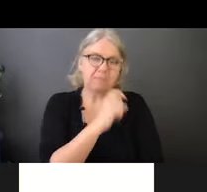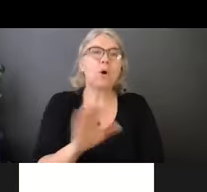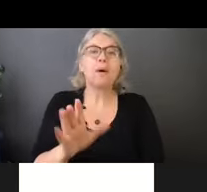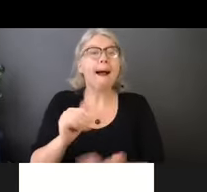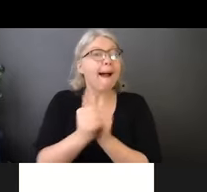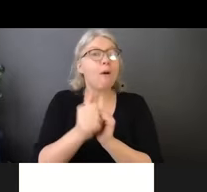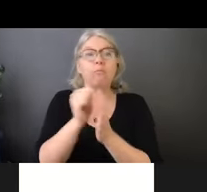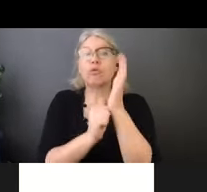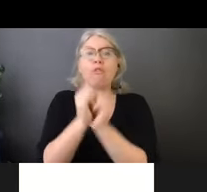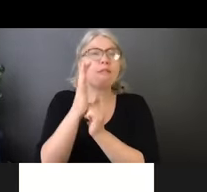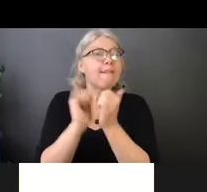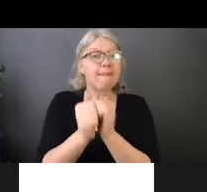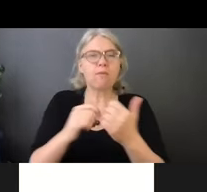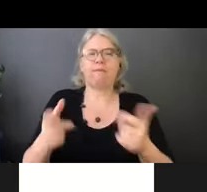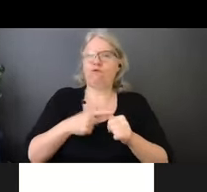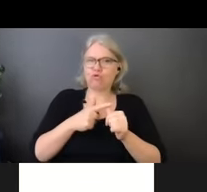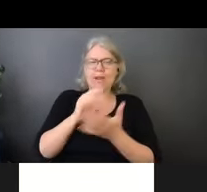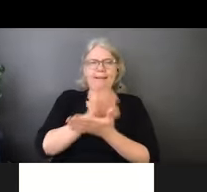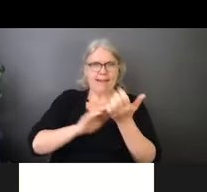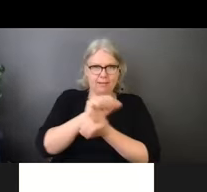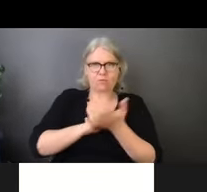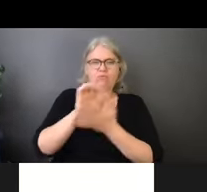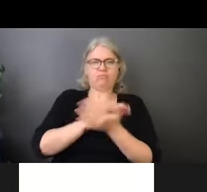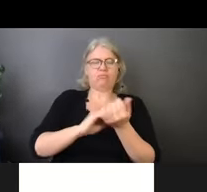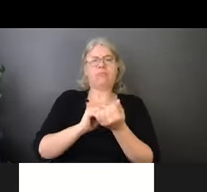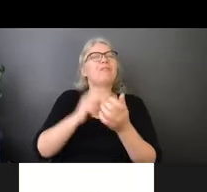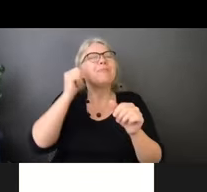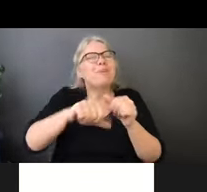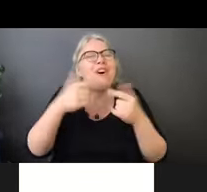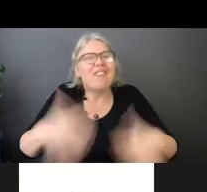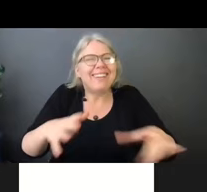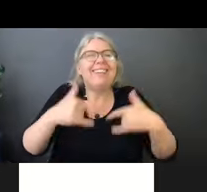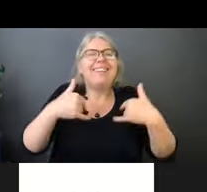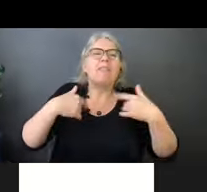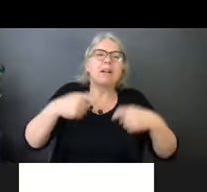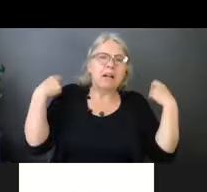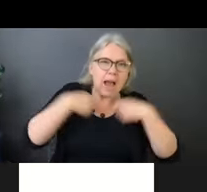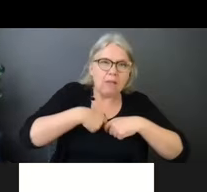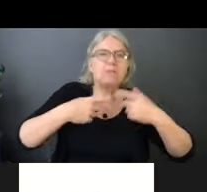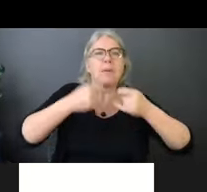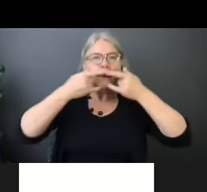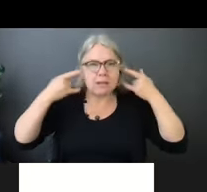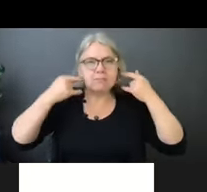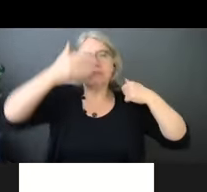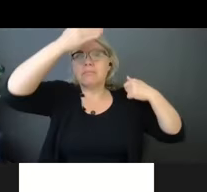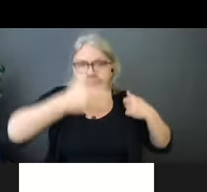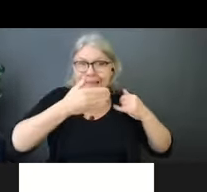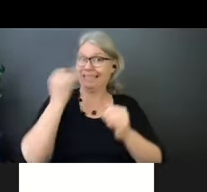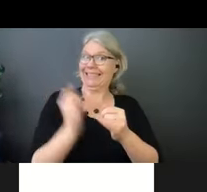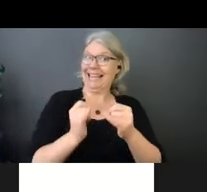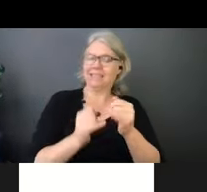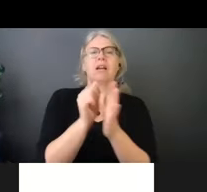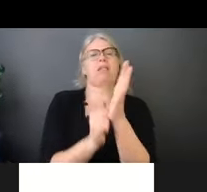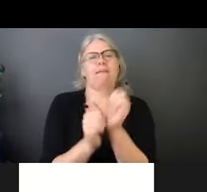your hands. The gloves are the last thing that go on. It's your gown, it's your mask, it's your eyewear, and gloves are the last thing.